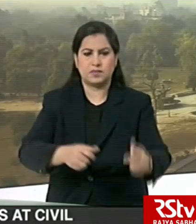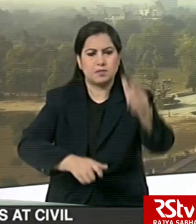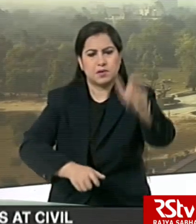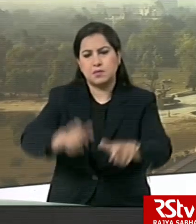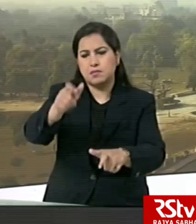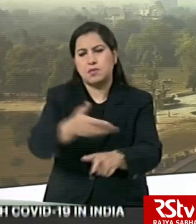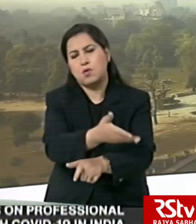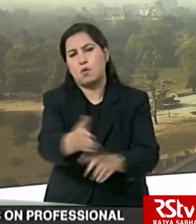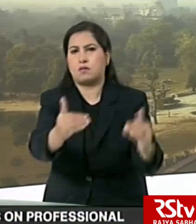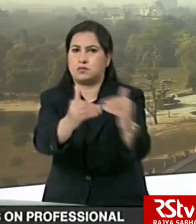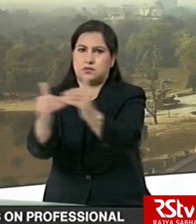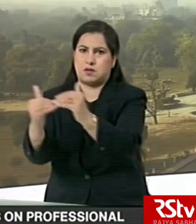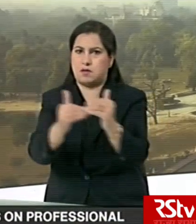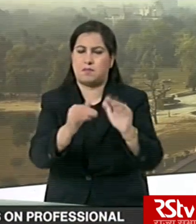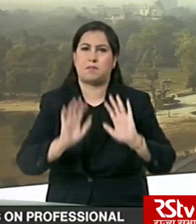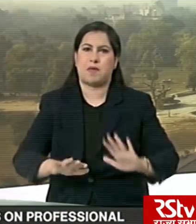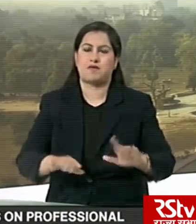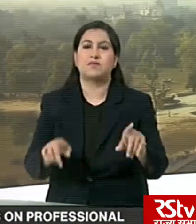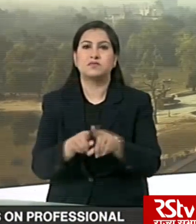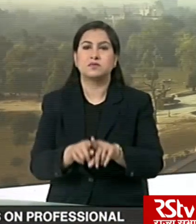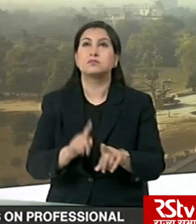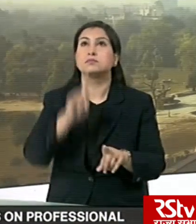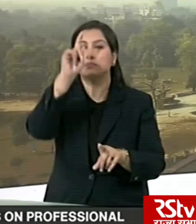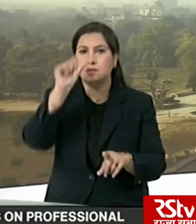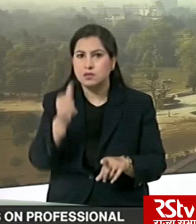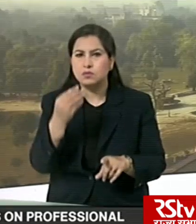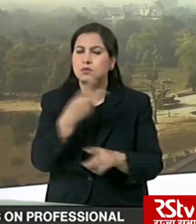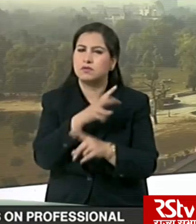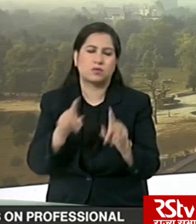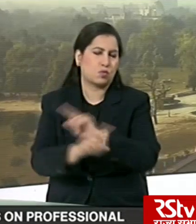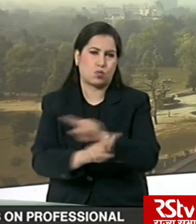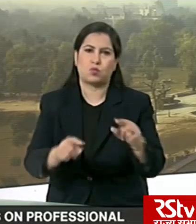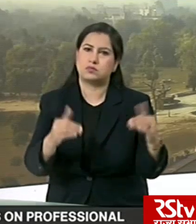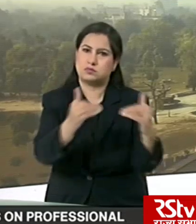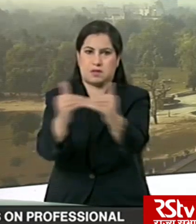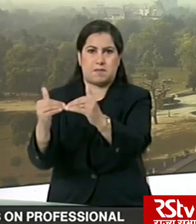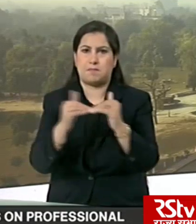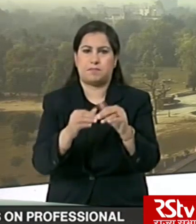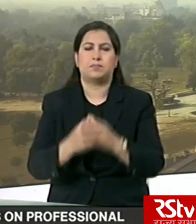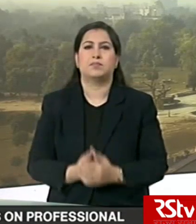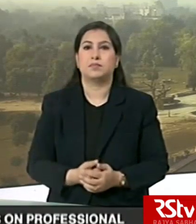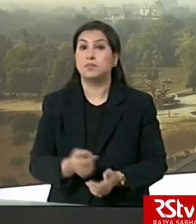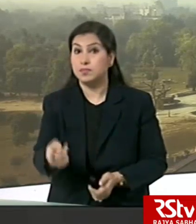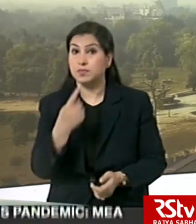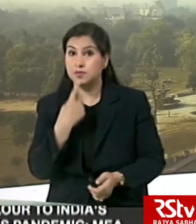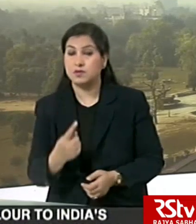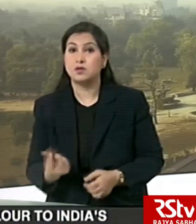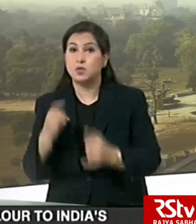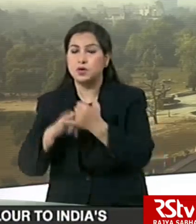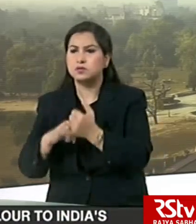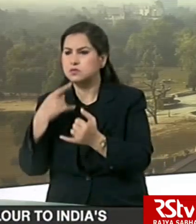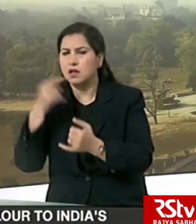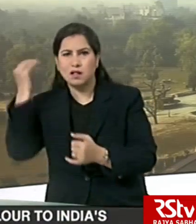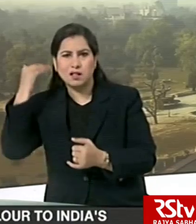-19 patients at the civil hospital in Ahmedabad on religious lines. He has also accused the commission spreading